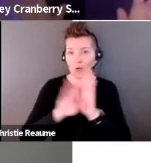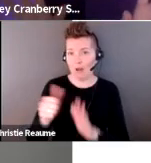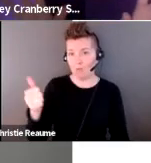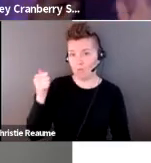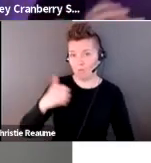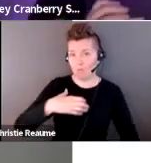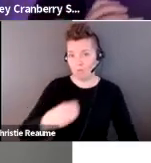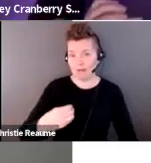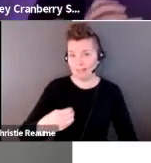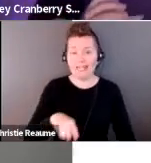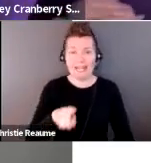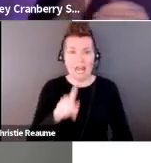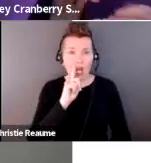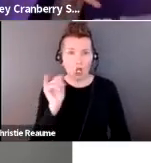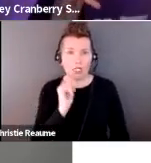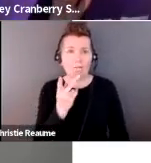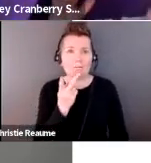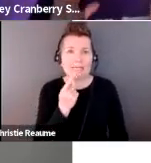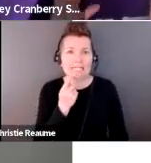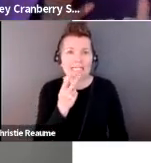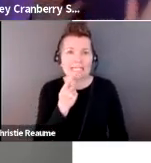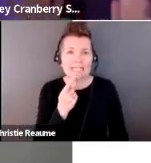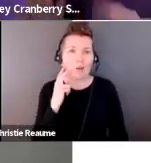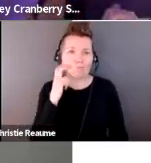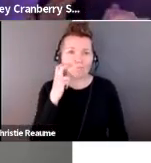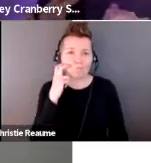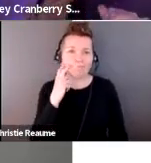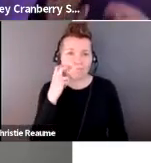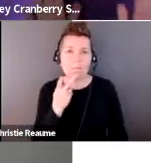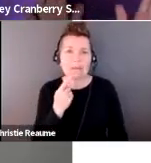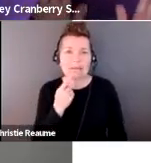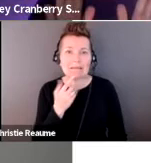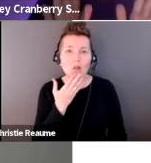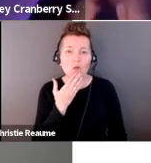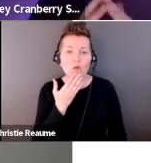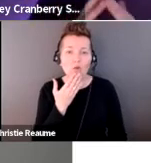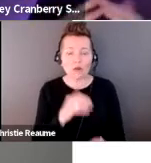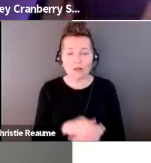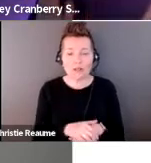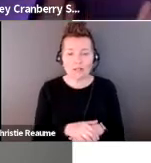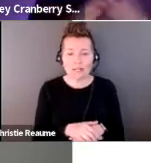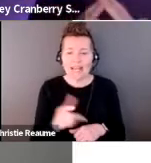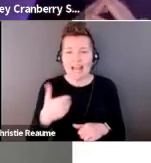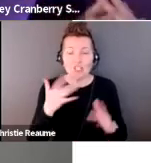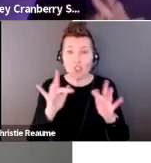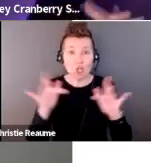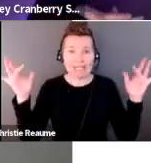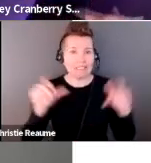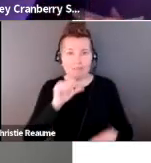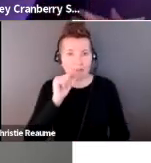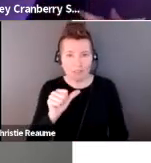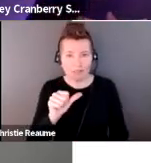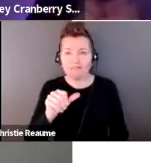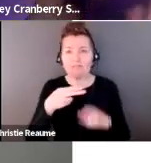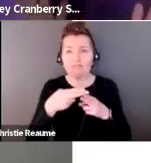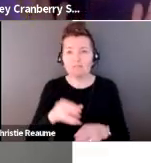bubblegum pink color that has this like slightly, slightly matte finish in the ceramic world. We